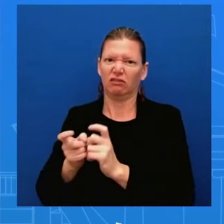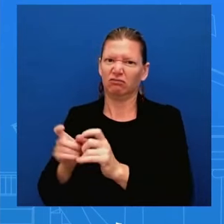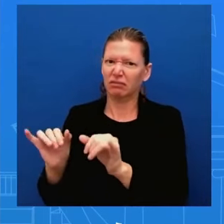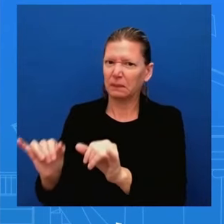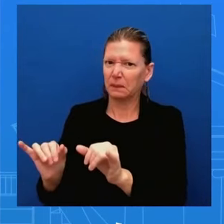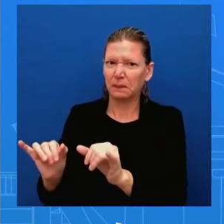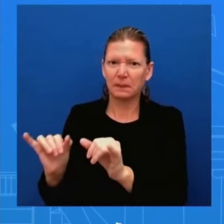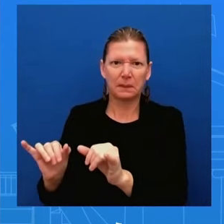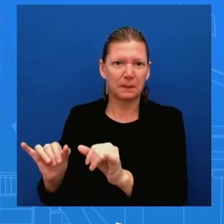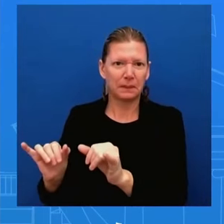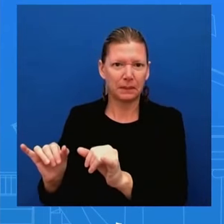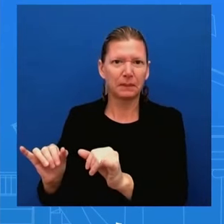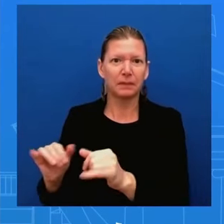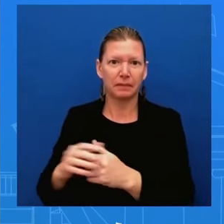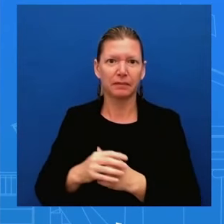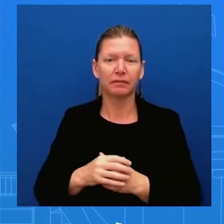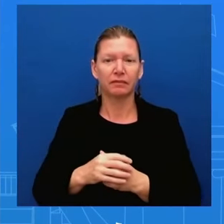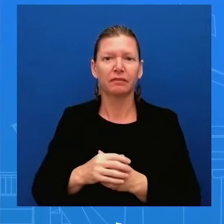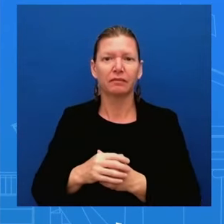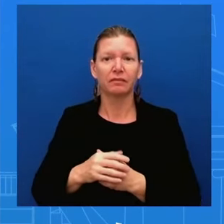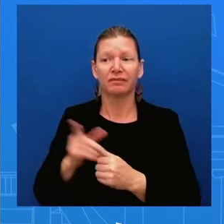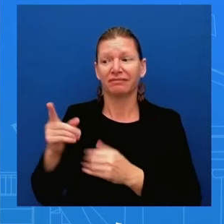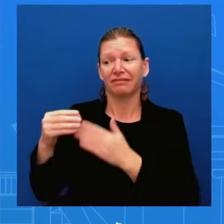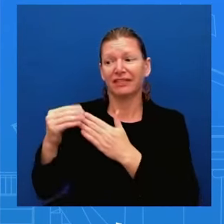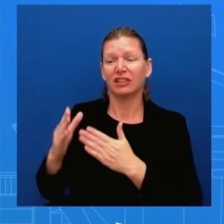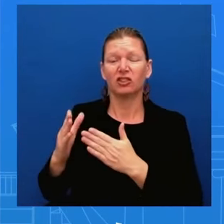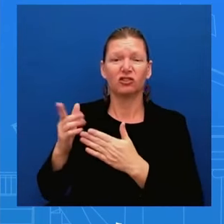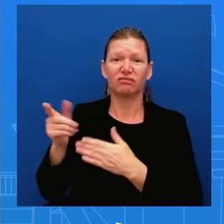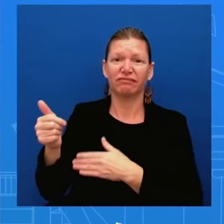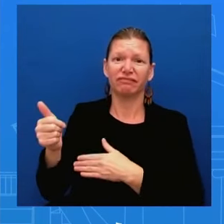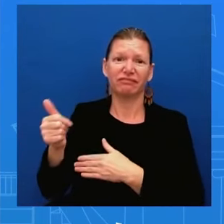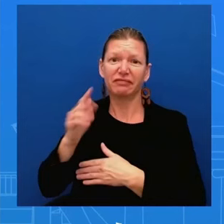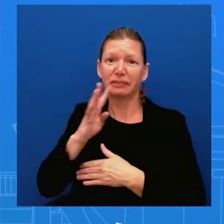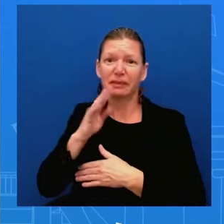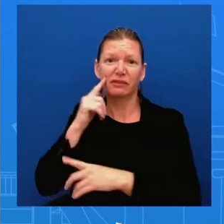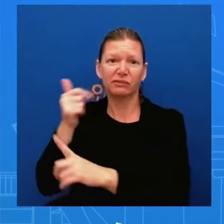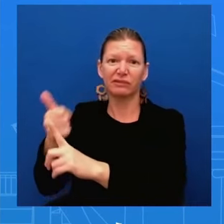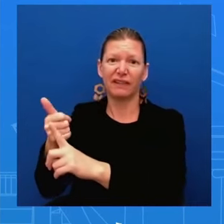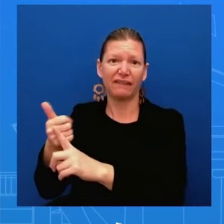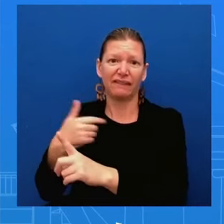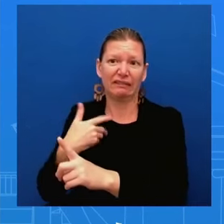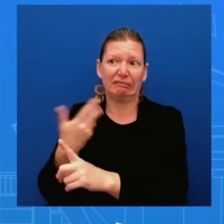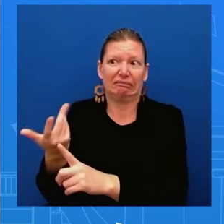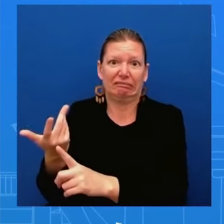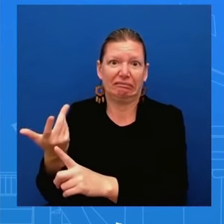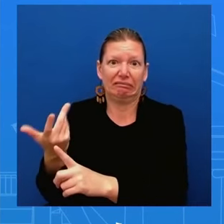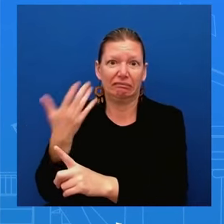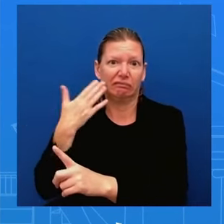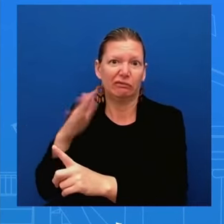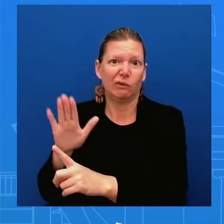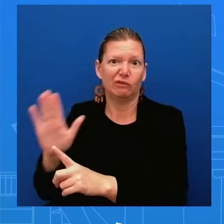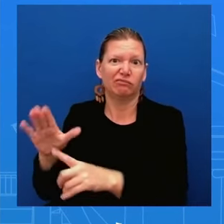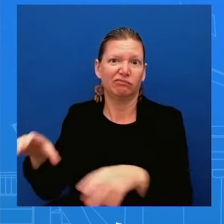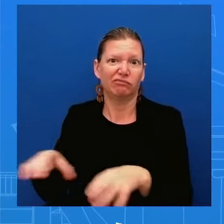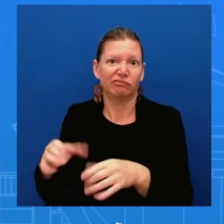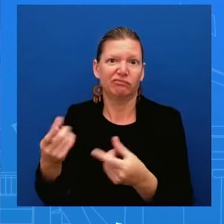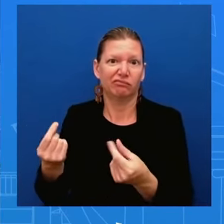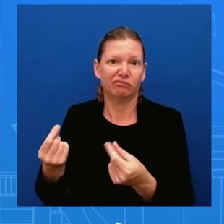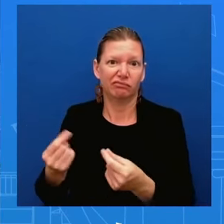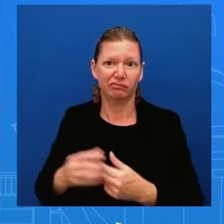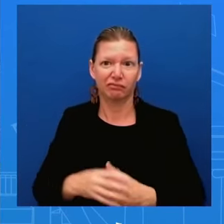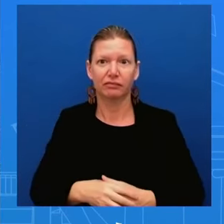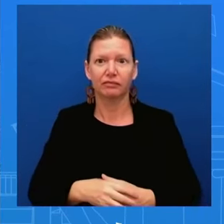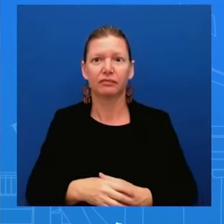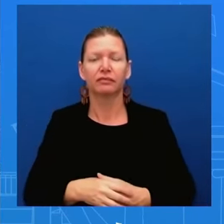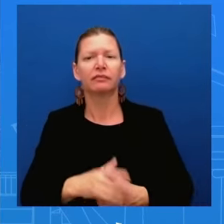leader speak for himself i just don't have anything to add beyond that we will see we will see okay thanks kareem why do you think americans are so down